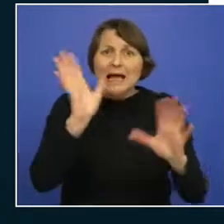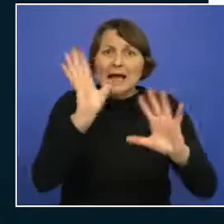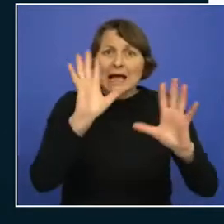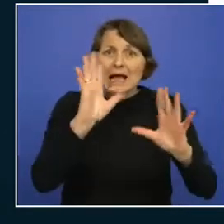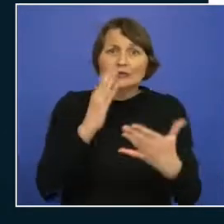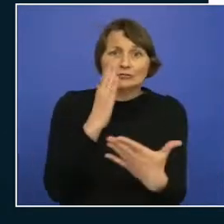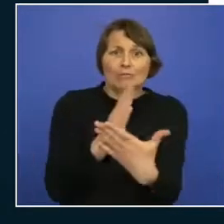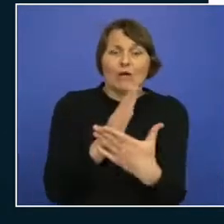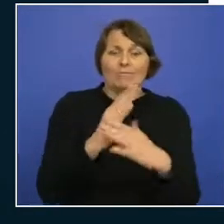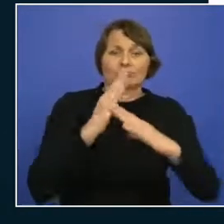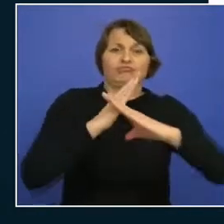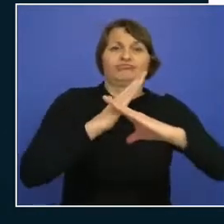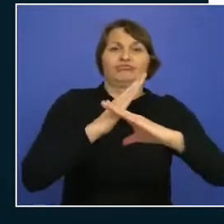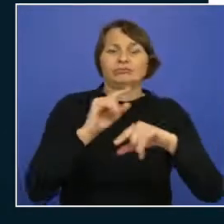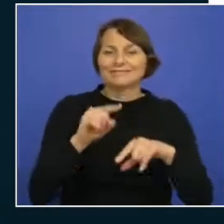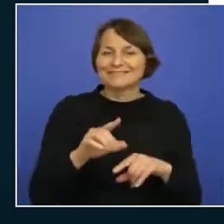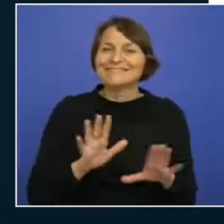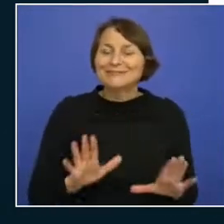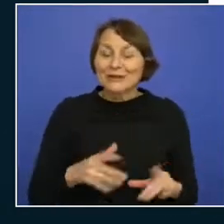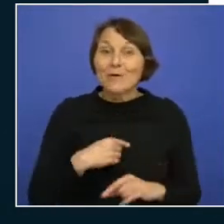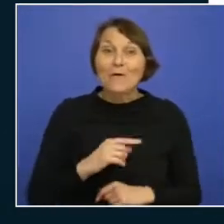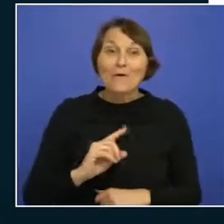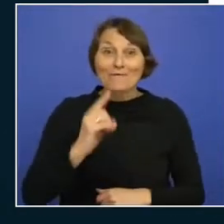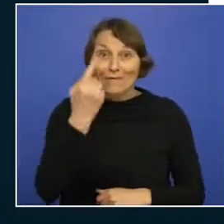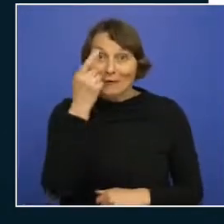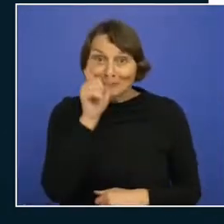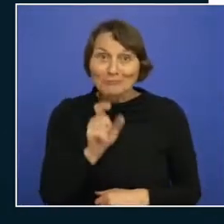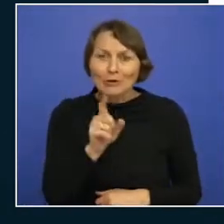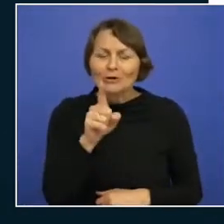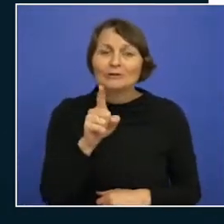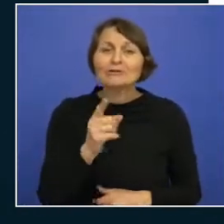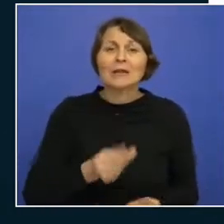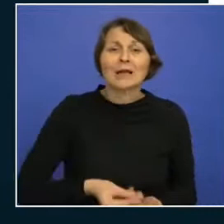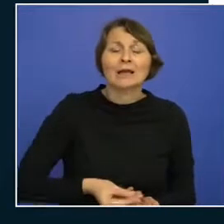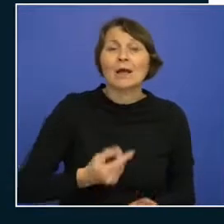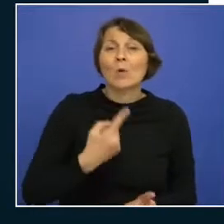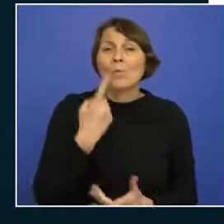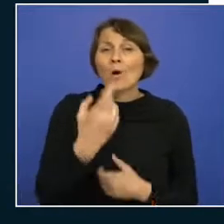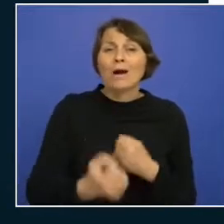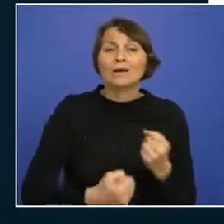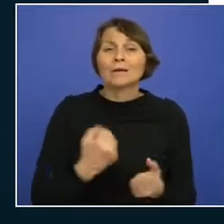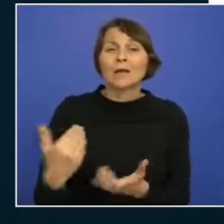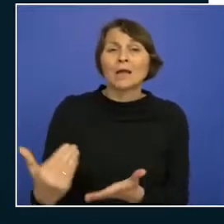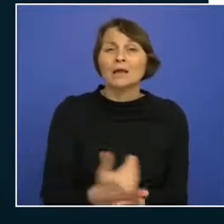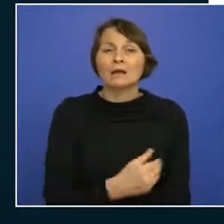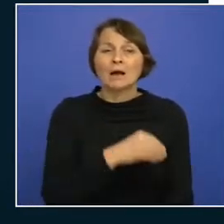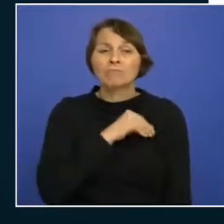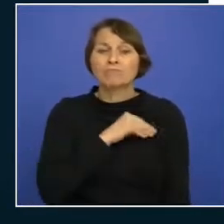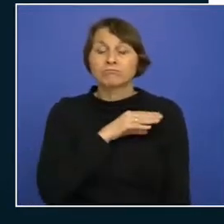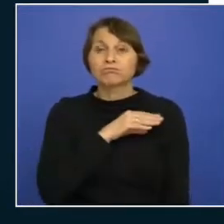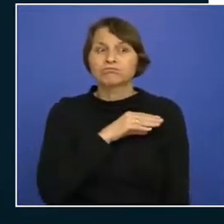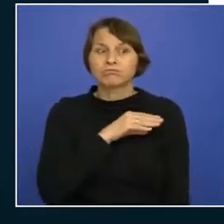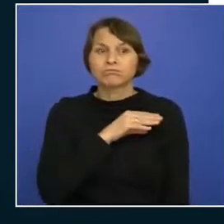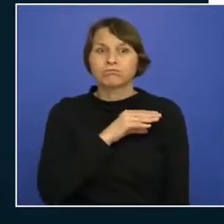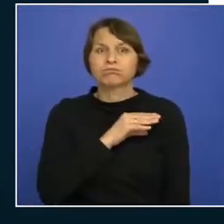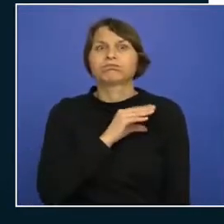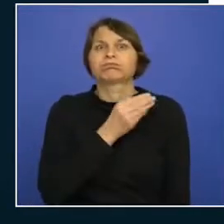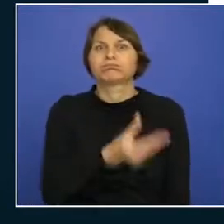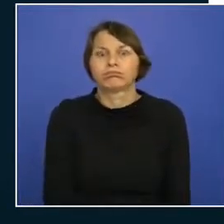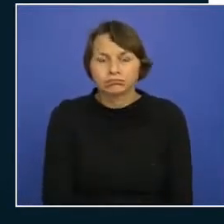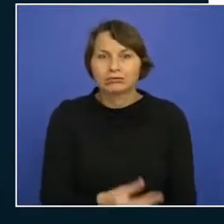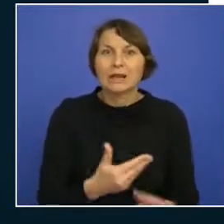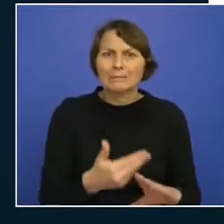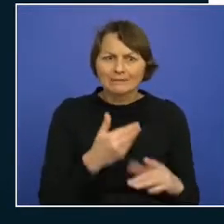you're not going you will not be the first one to spend like a year salary on on a misconfiguration within